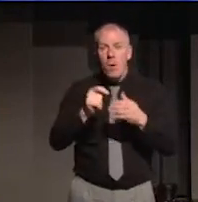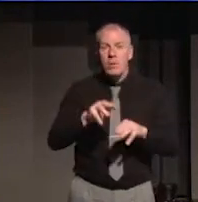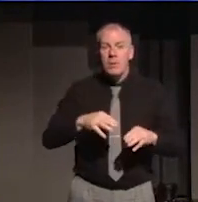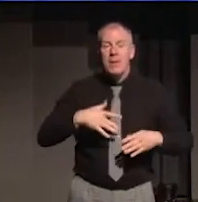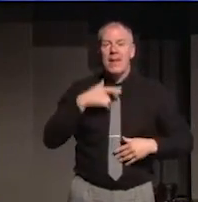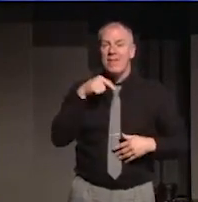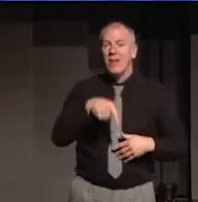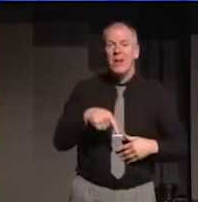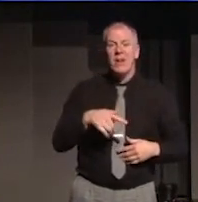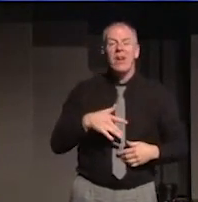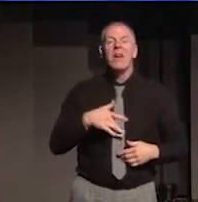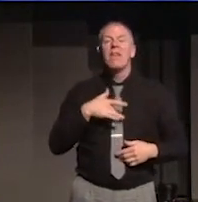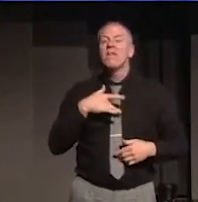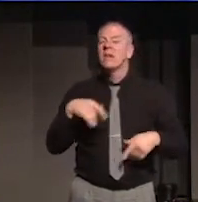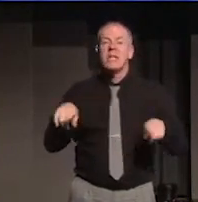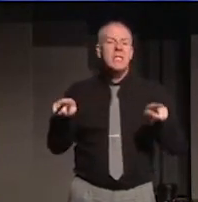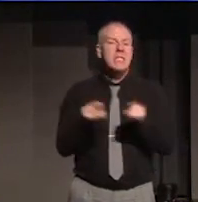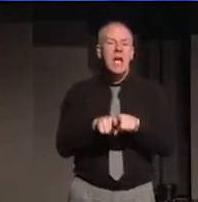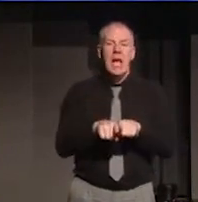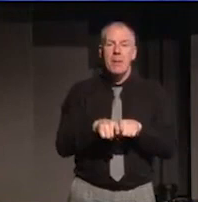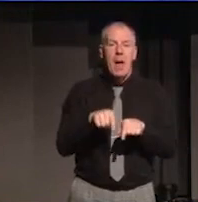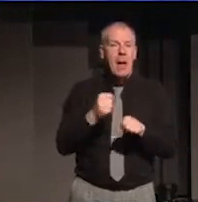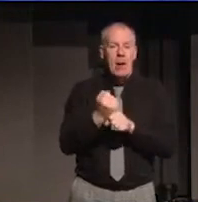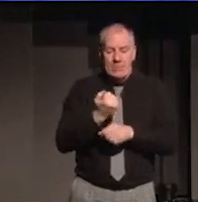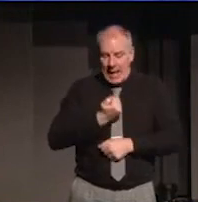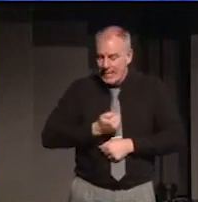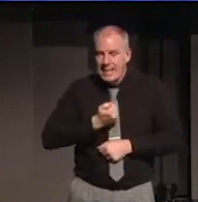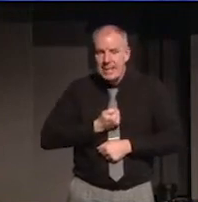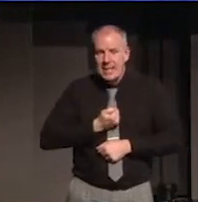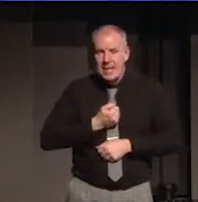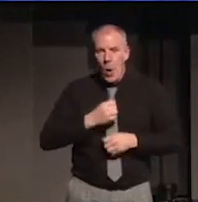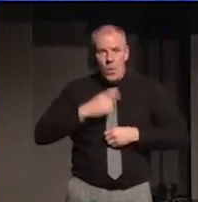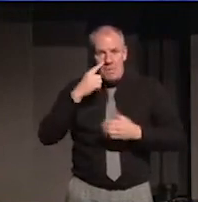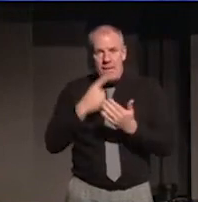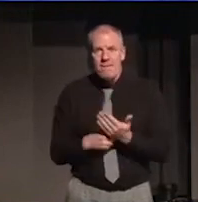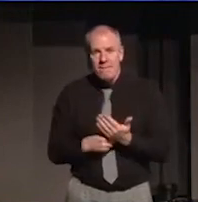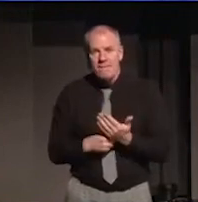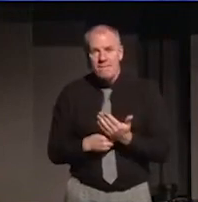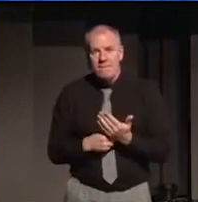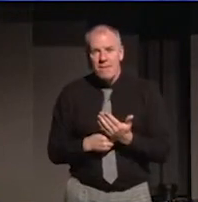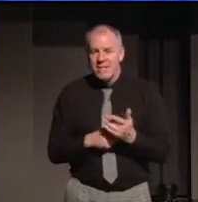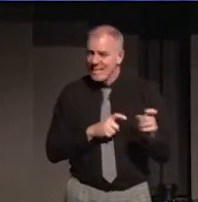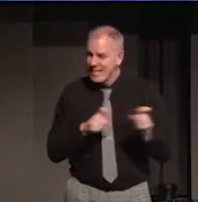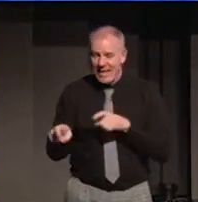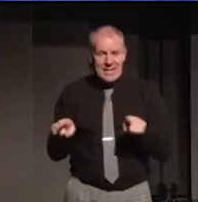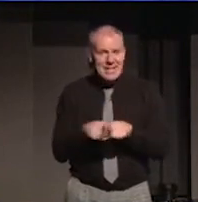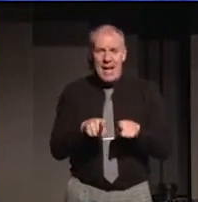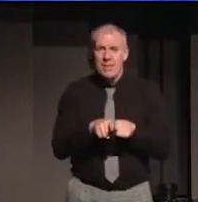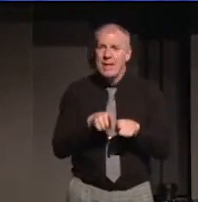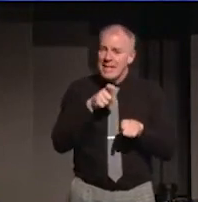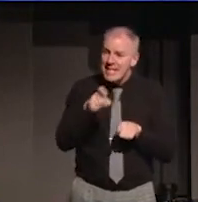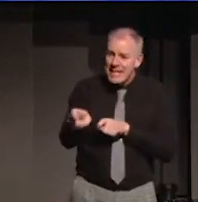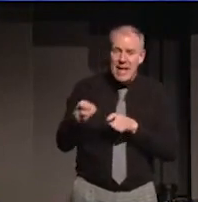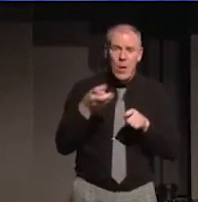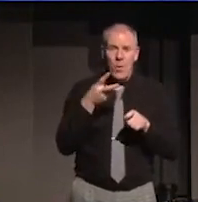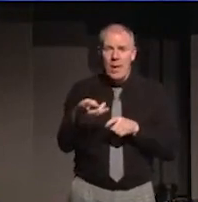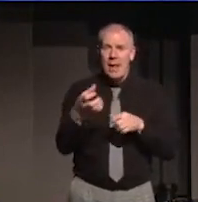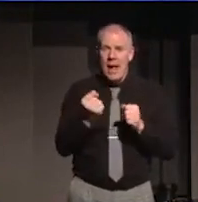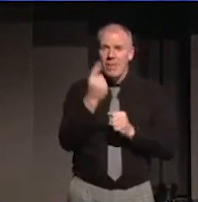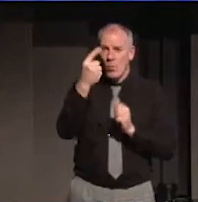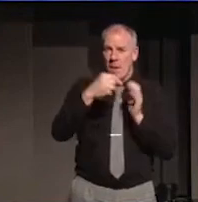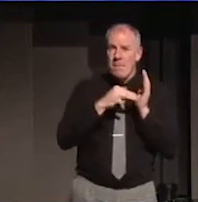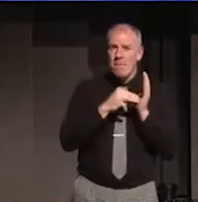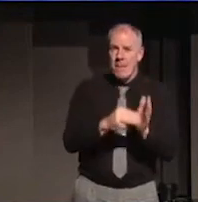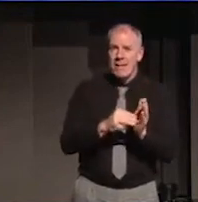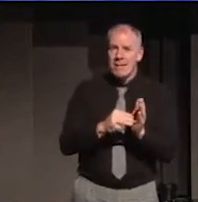will feel exactly the same about who they are and what they believe in. There's still going to be a million or so on